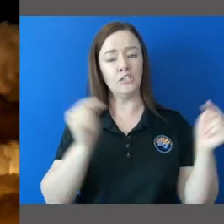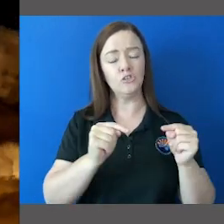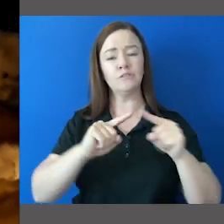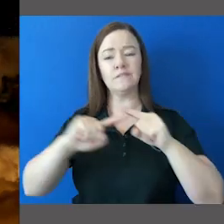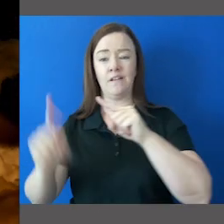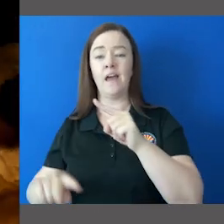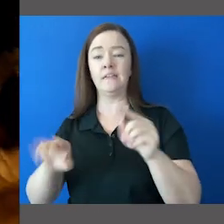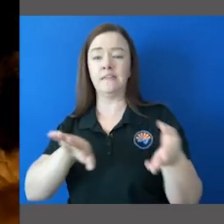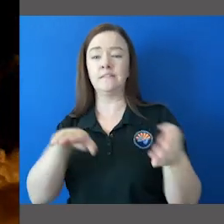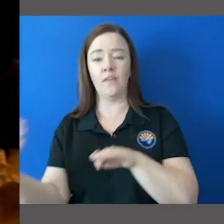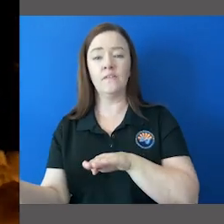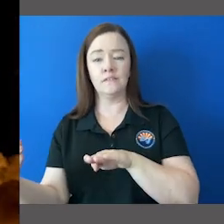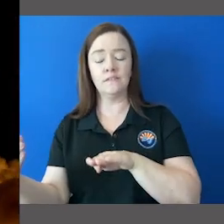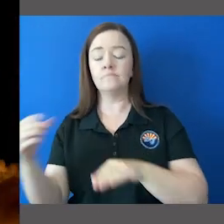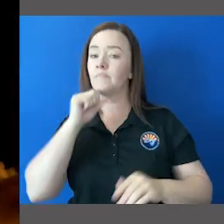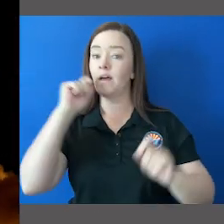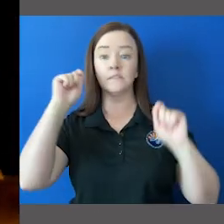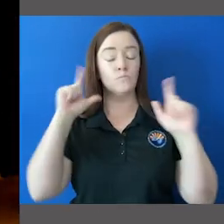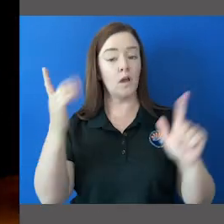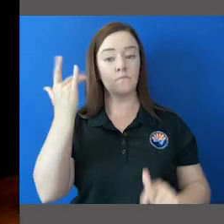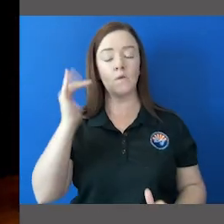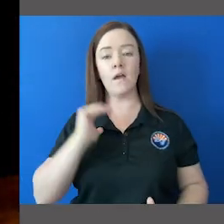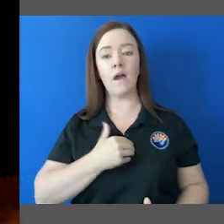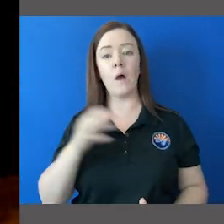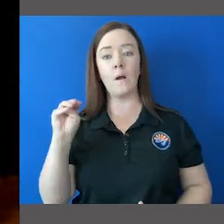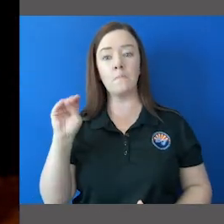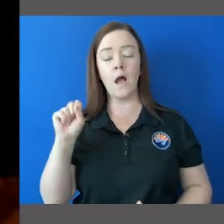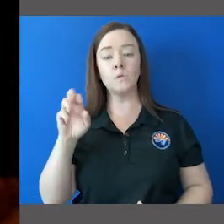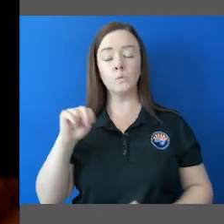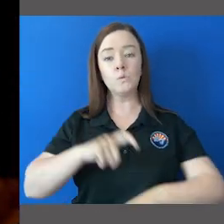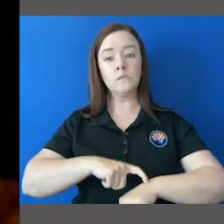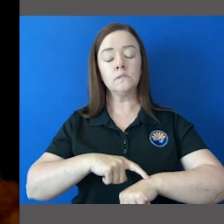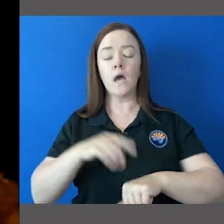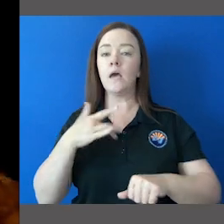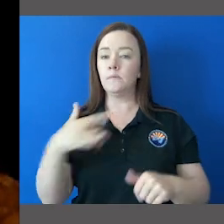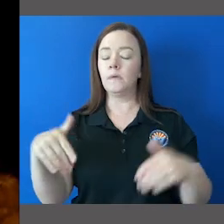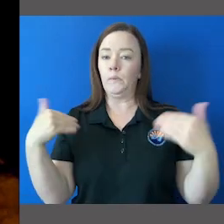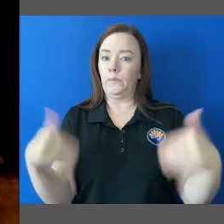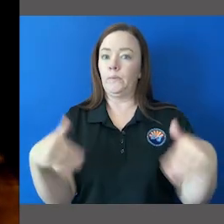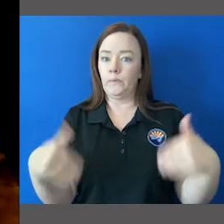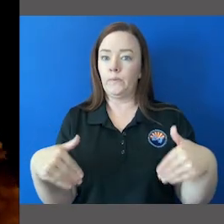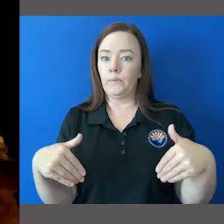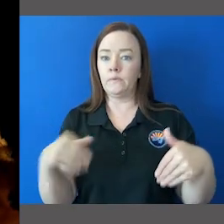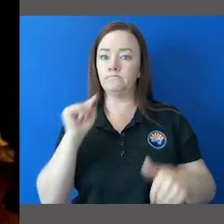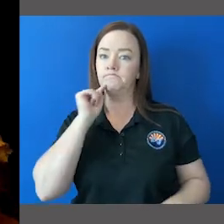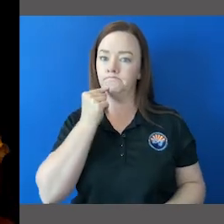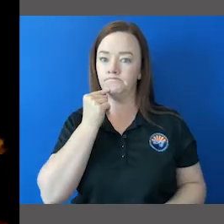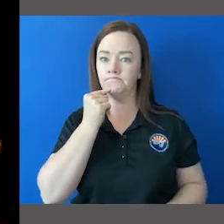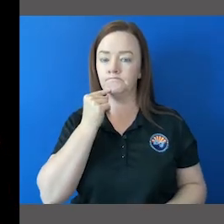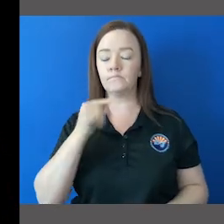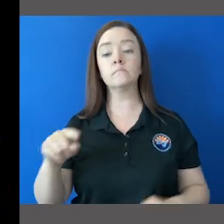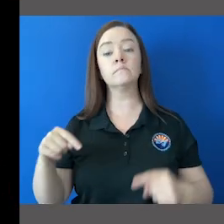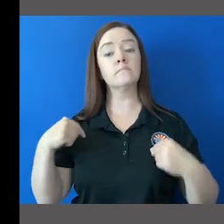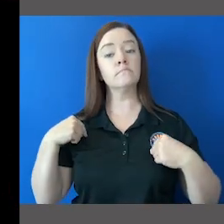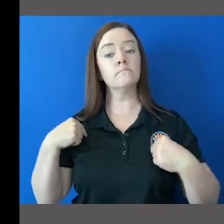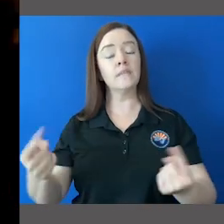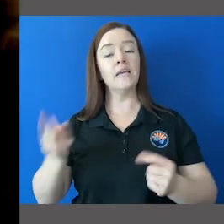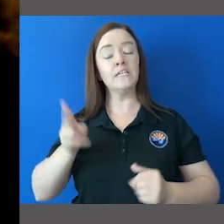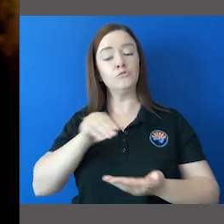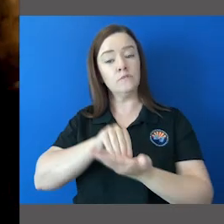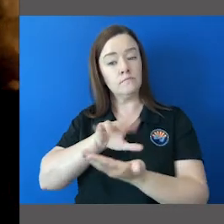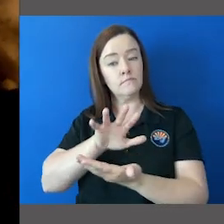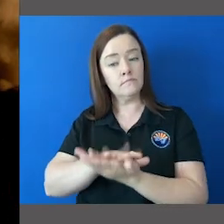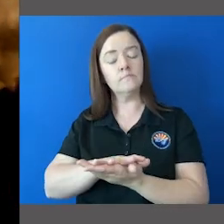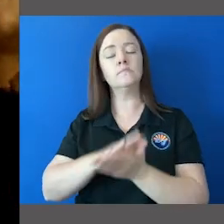no surprise considering our active monsoon seasons historically leisure activities contribute